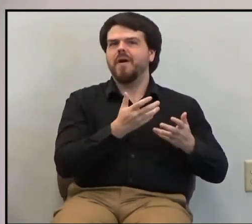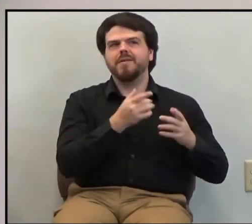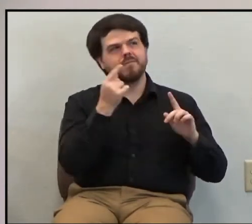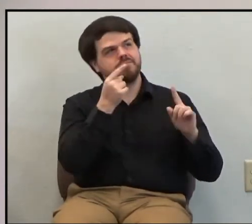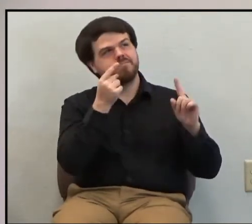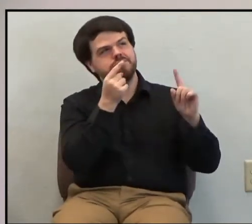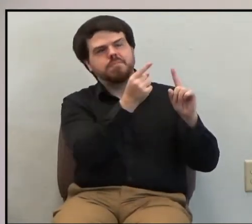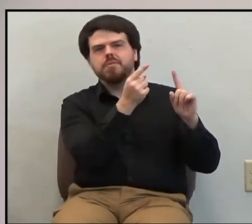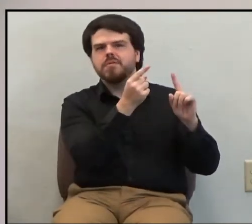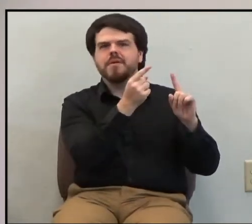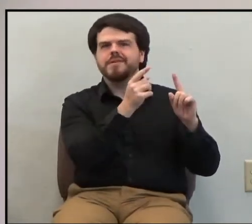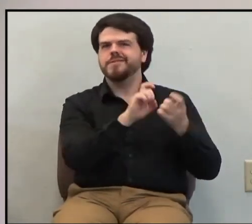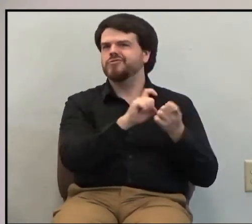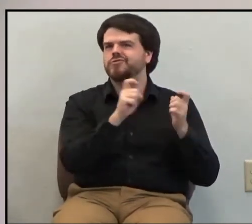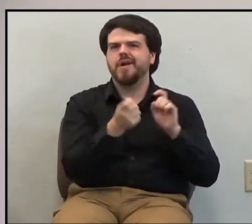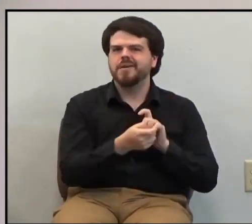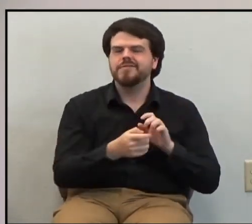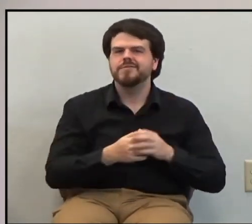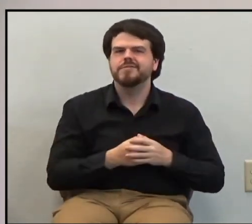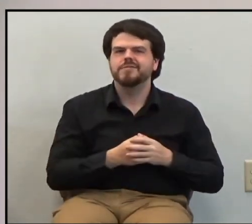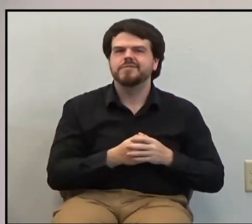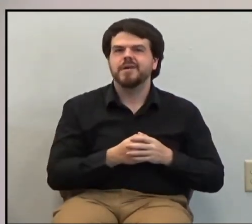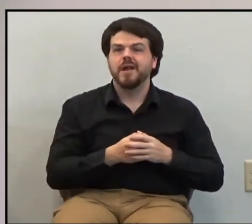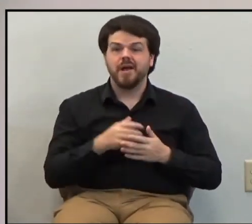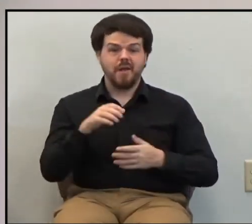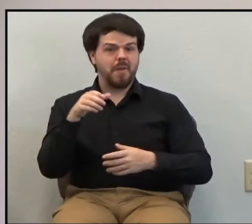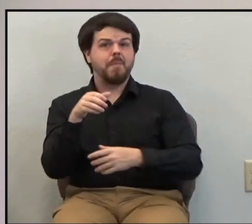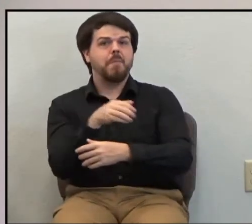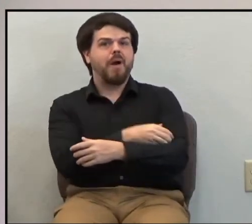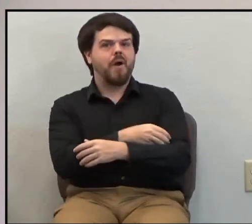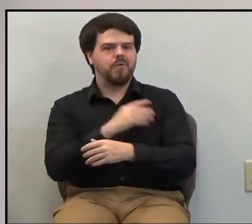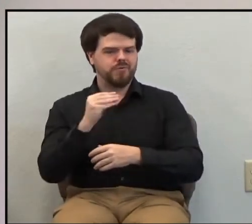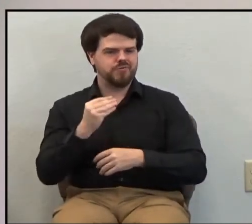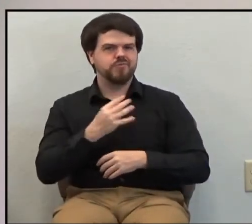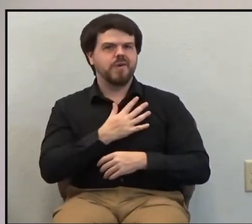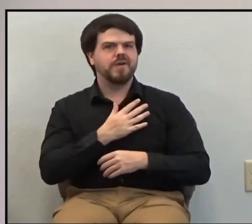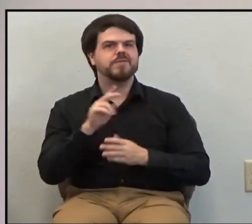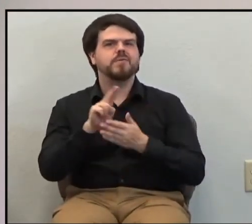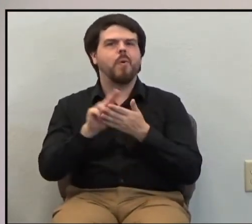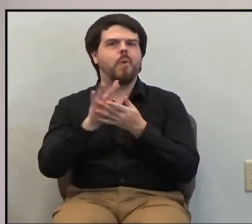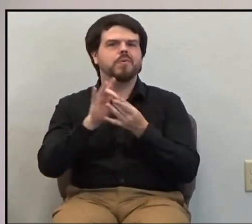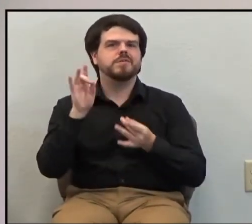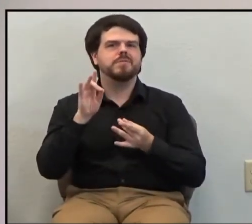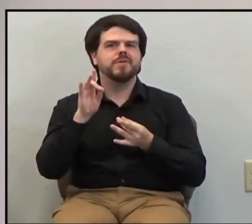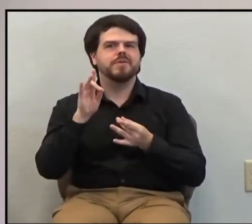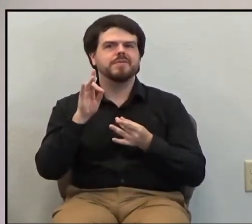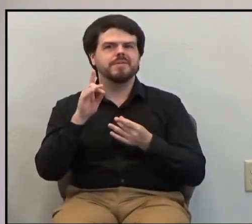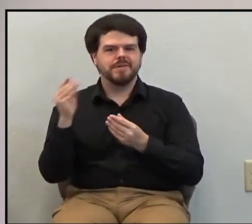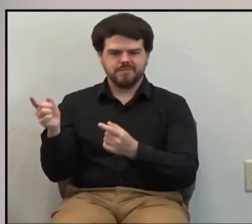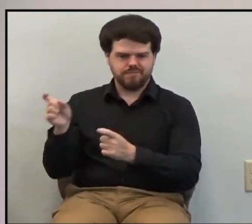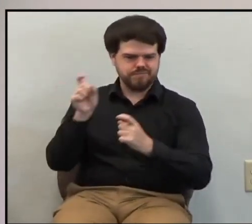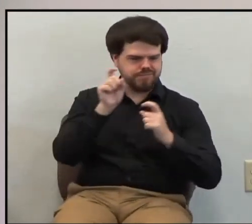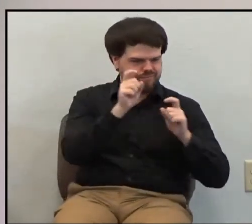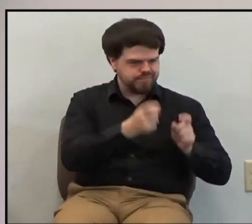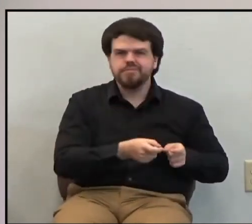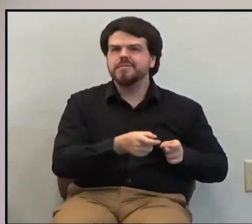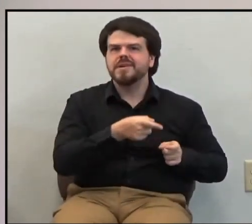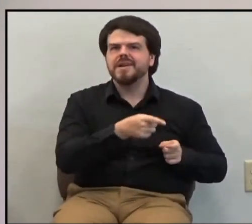By the power and grace of the Holy Spirit, he embraced Christ's, Christ's mercy.